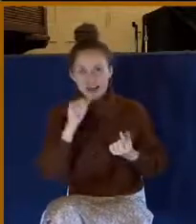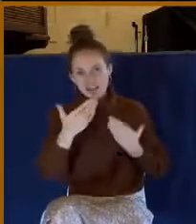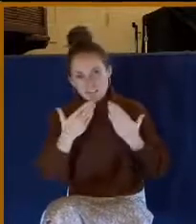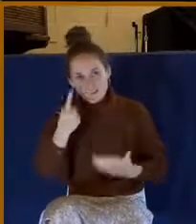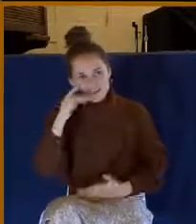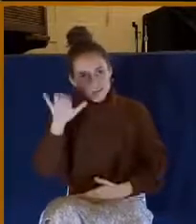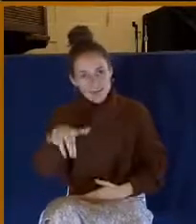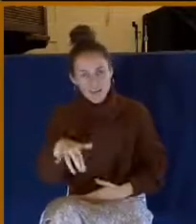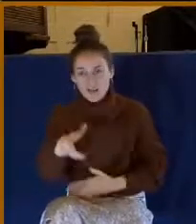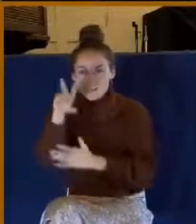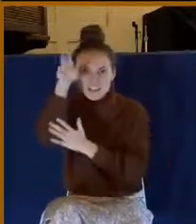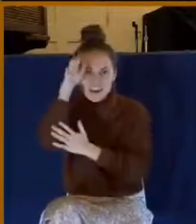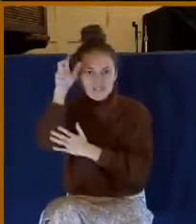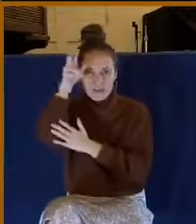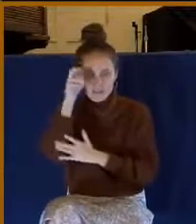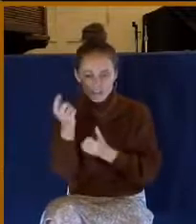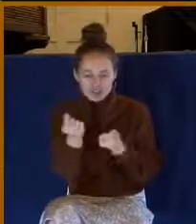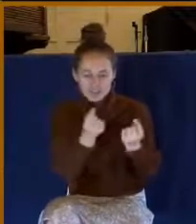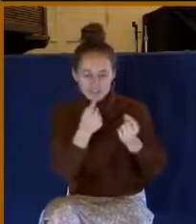things that the devil does.